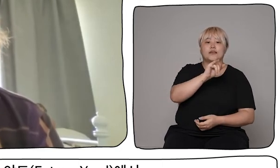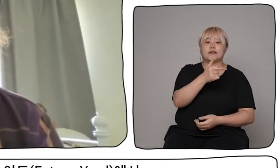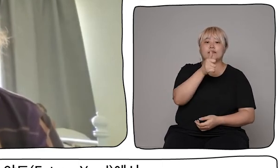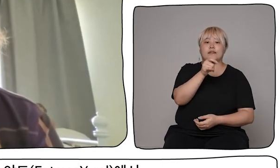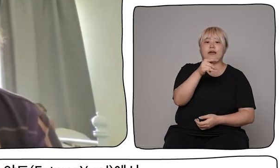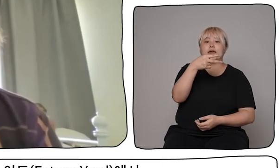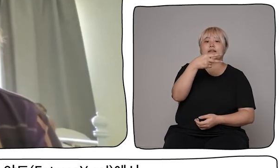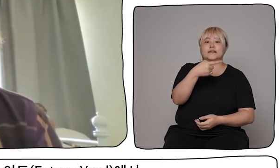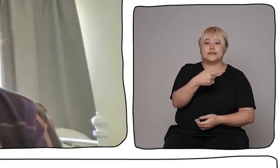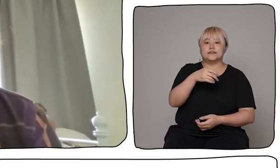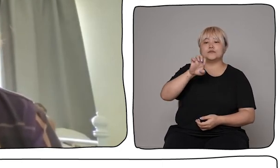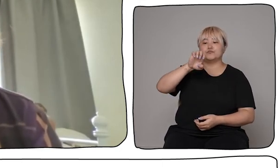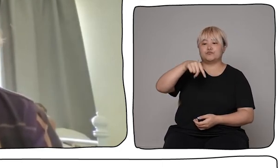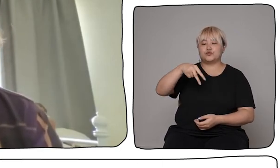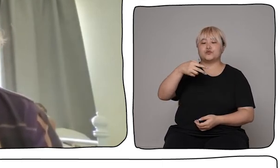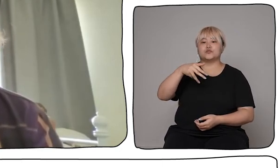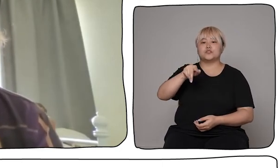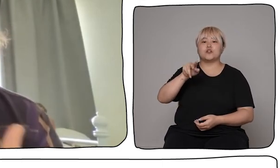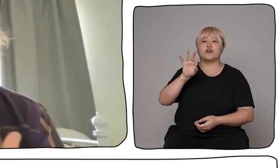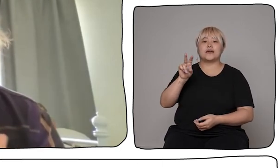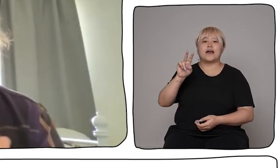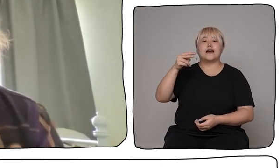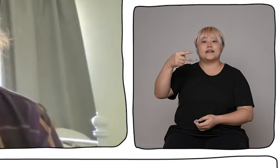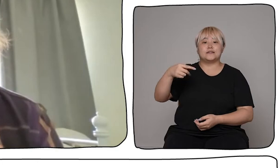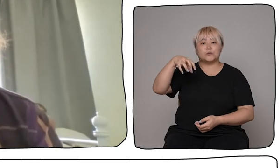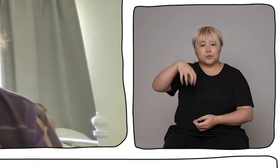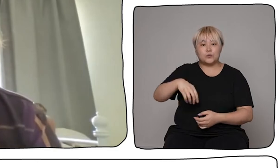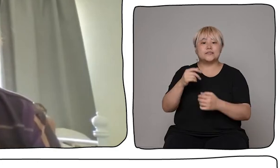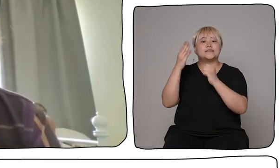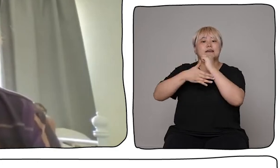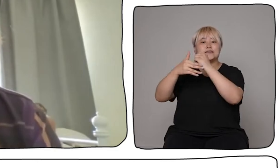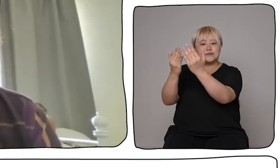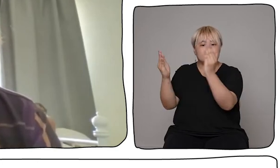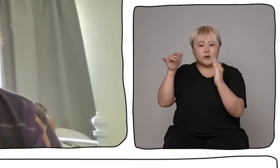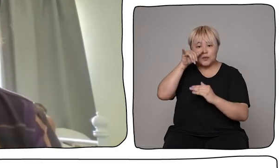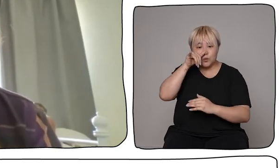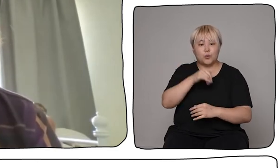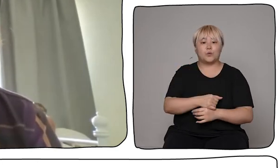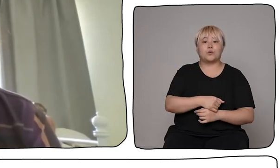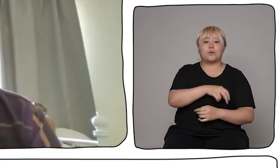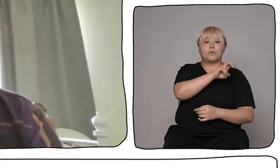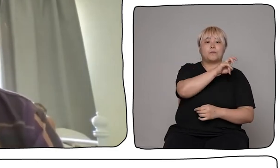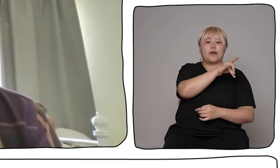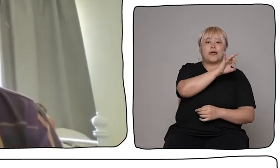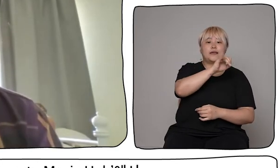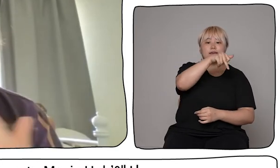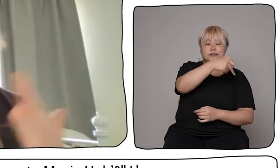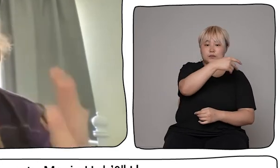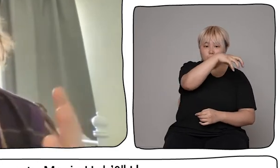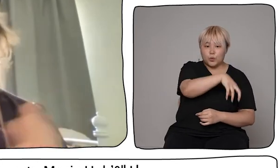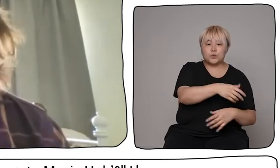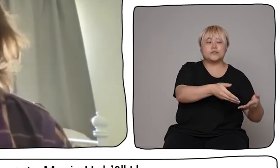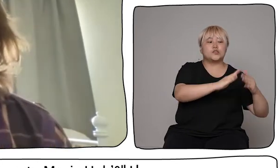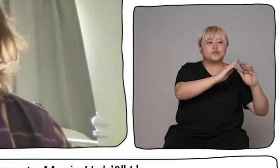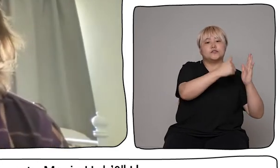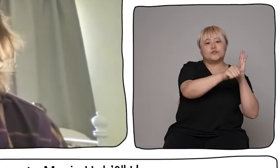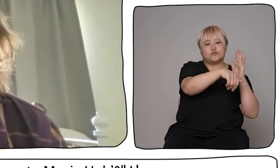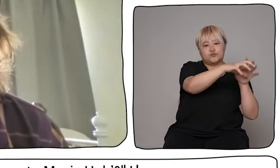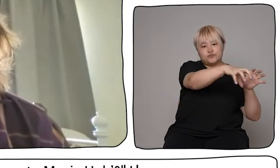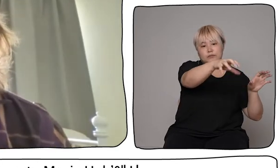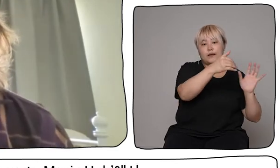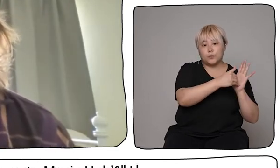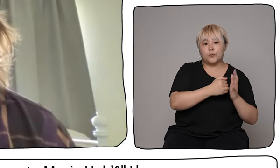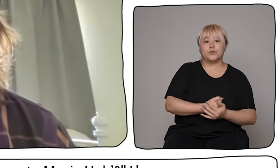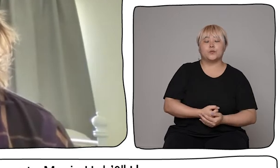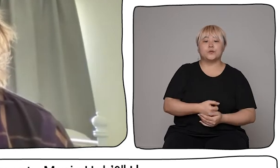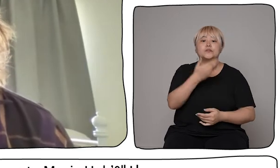Yard in Birkenhead, and we had an installation, which we'll be able to see in a second, at Meek in Liverpool, plus a concert from our